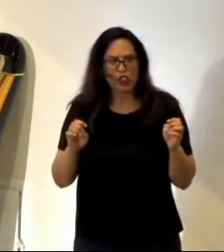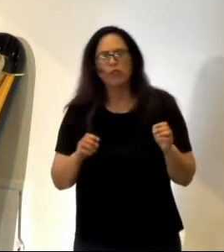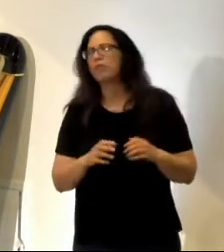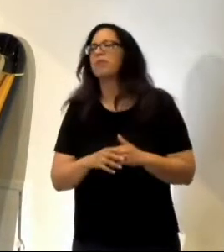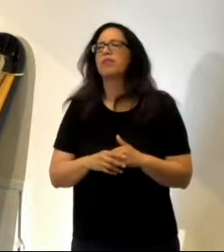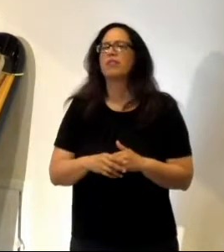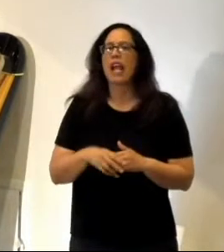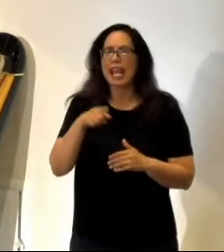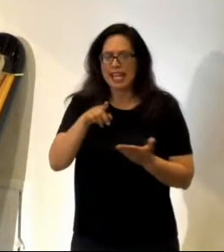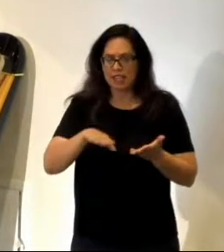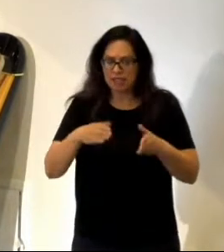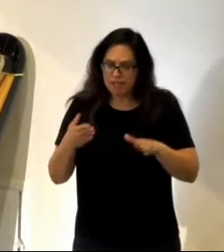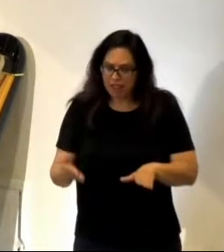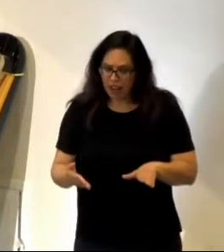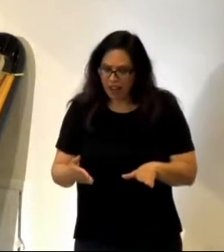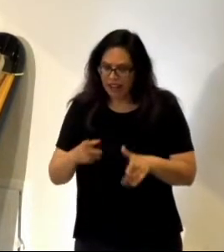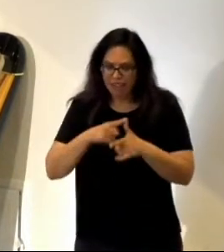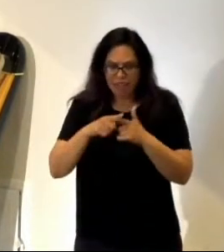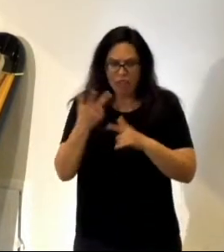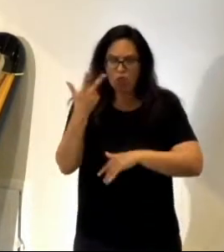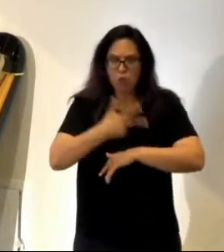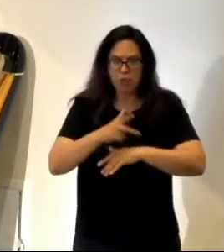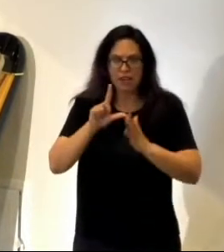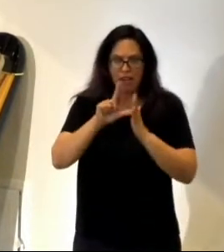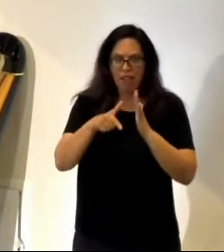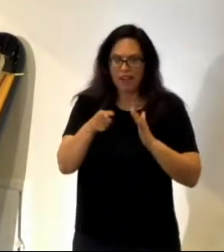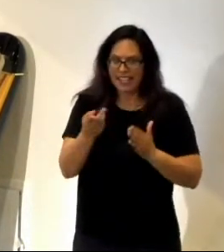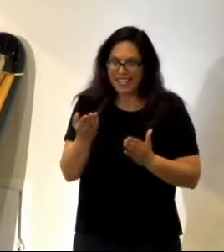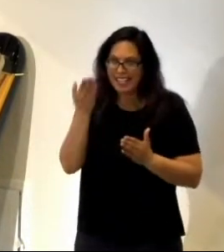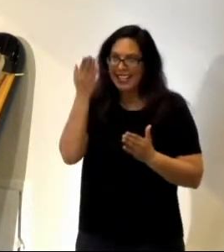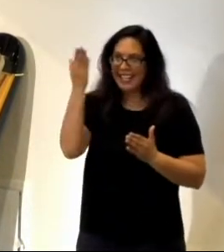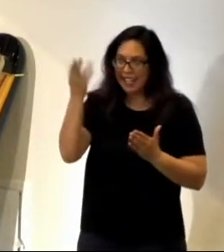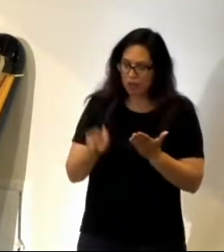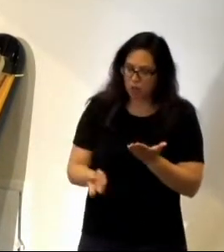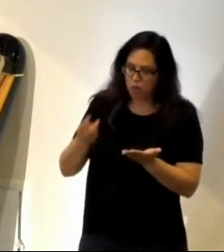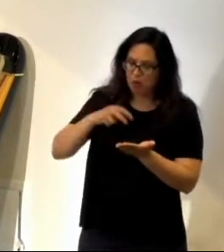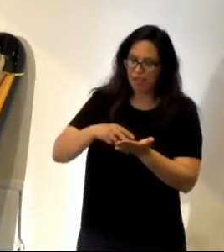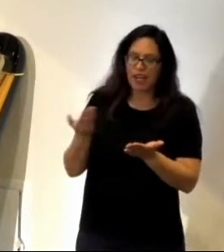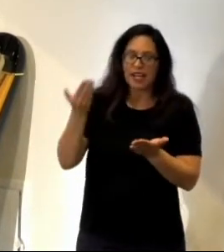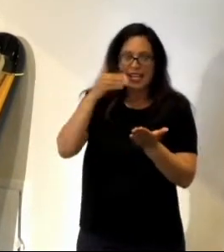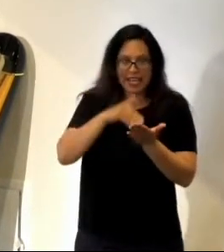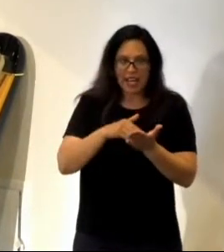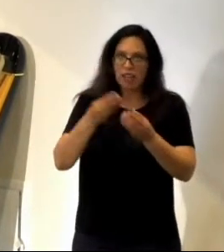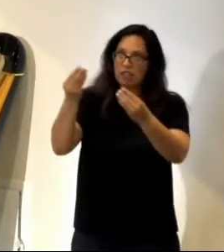later, he was resurrected again to give us that promise forever.